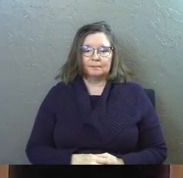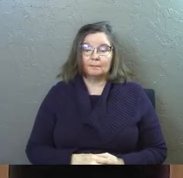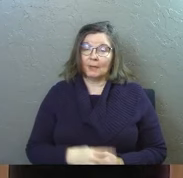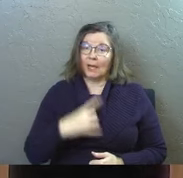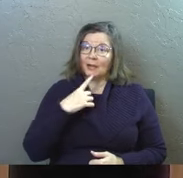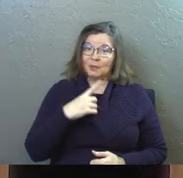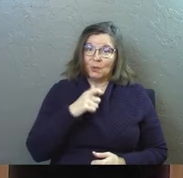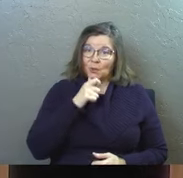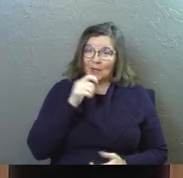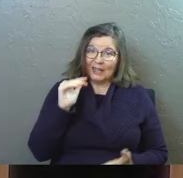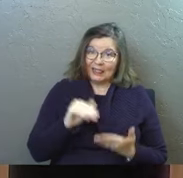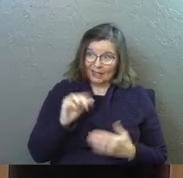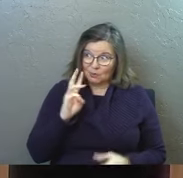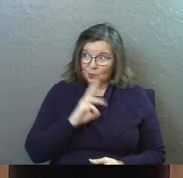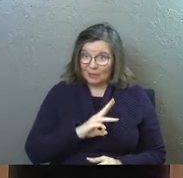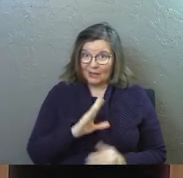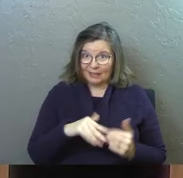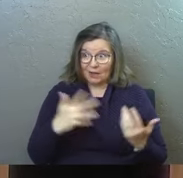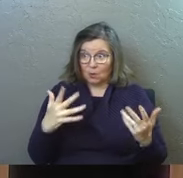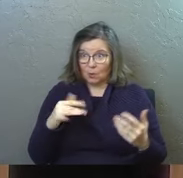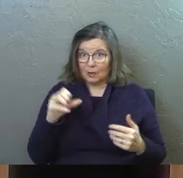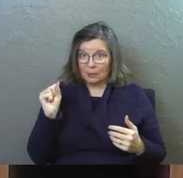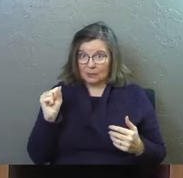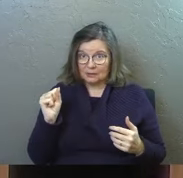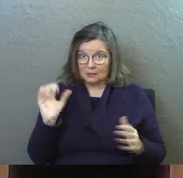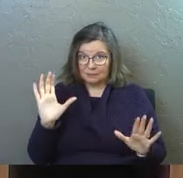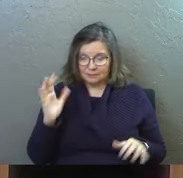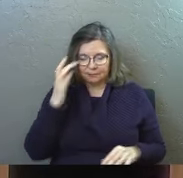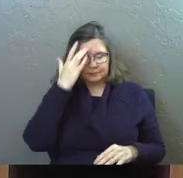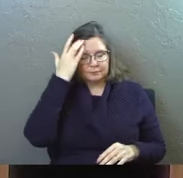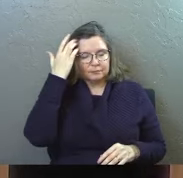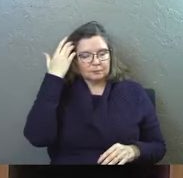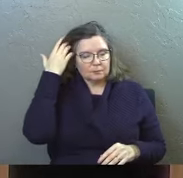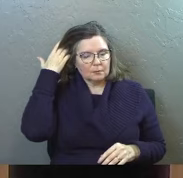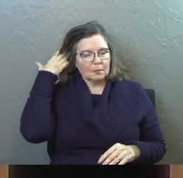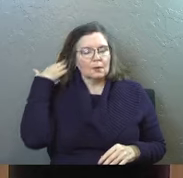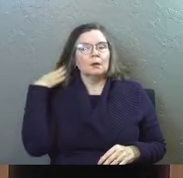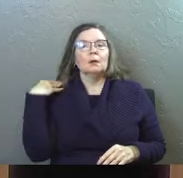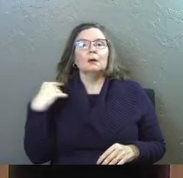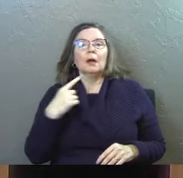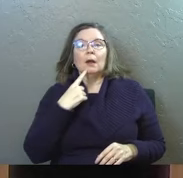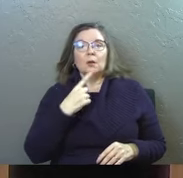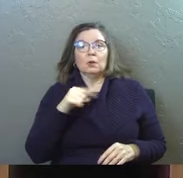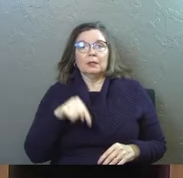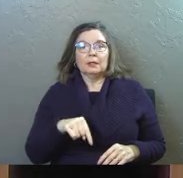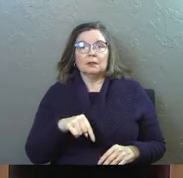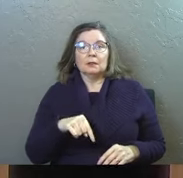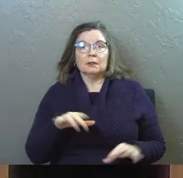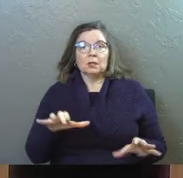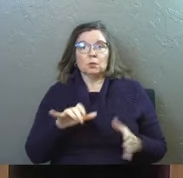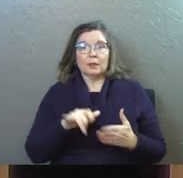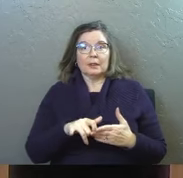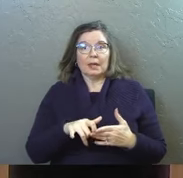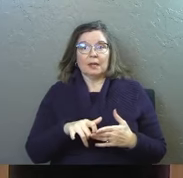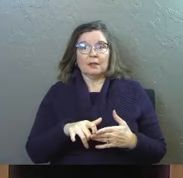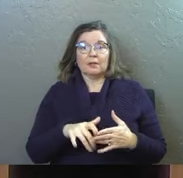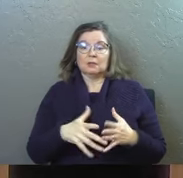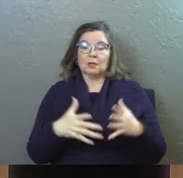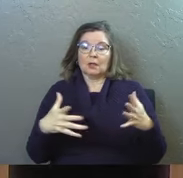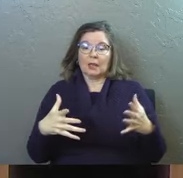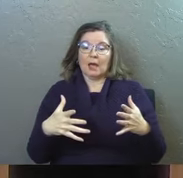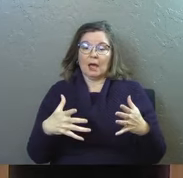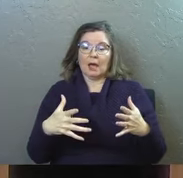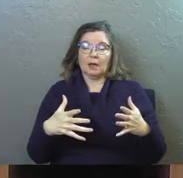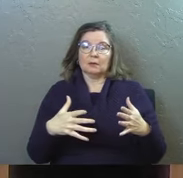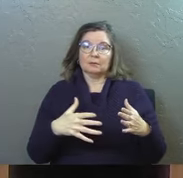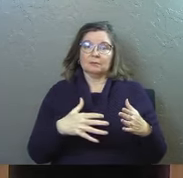I told you it wouldn't get less weird than it already was I'll tell you this they do that there there'd have been a lot of